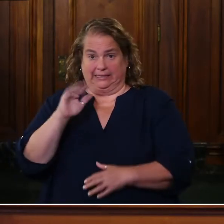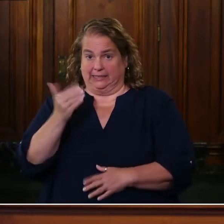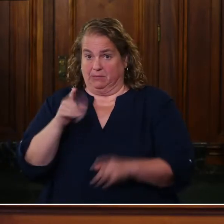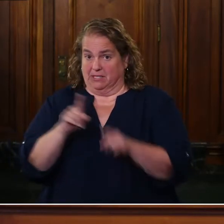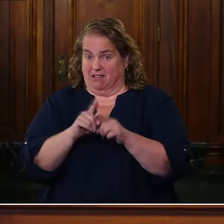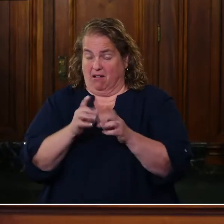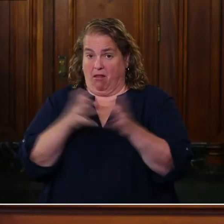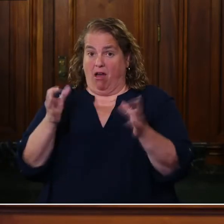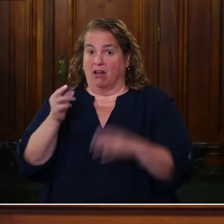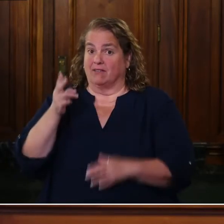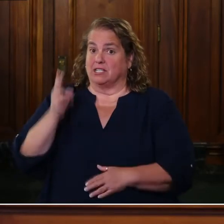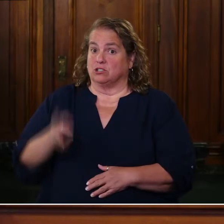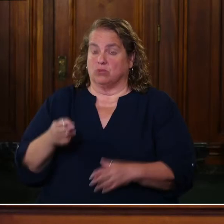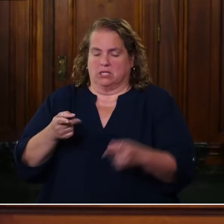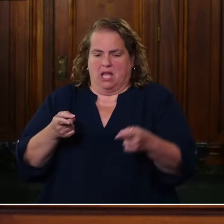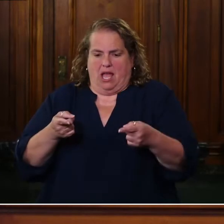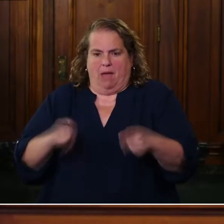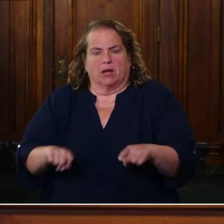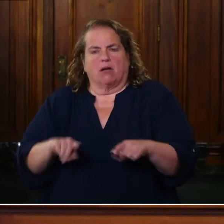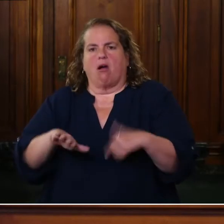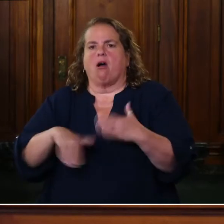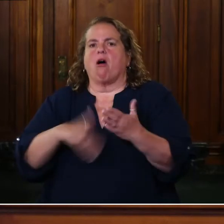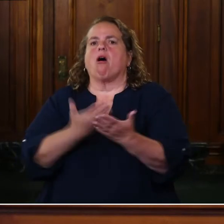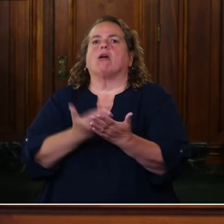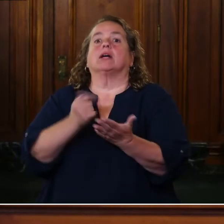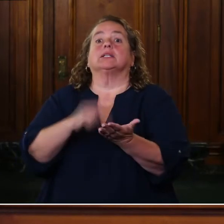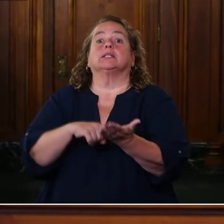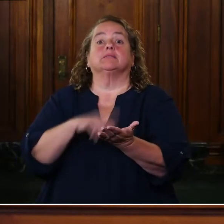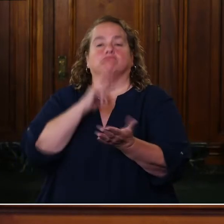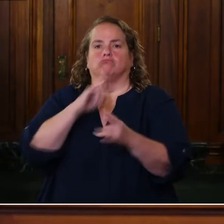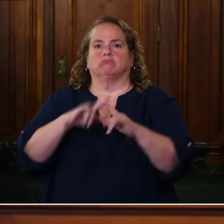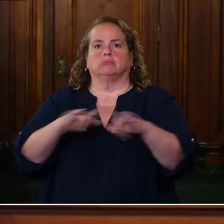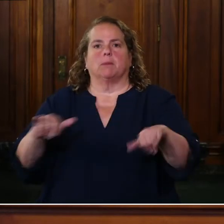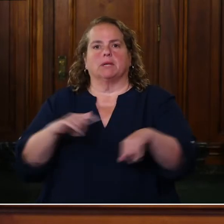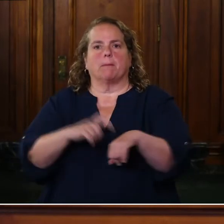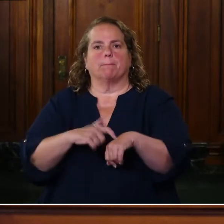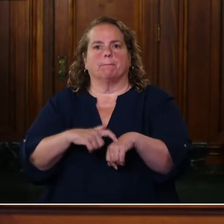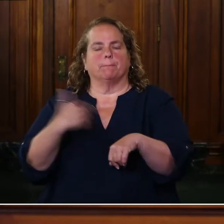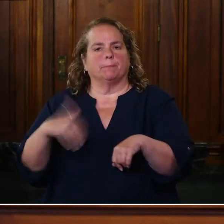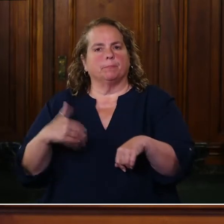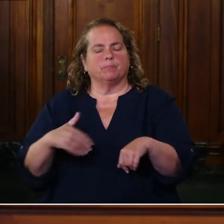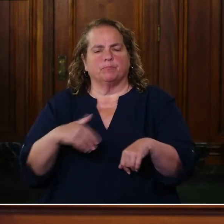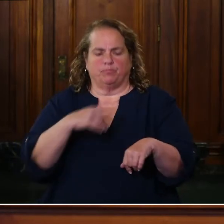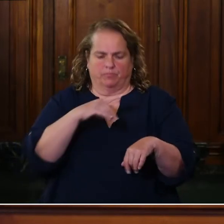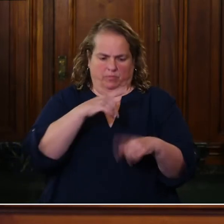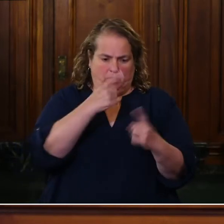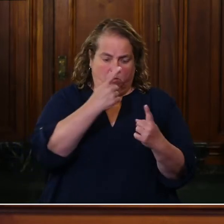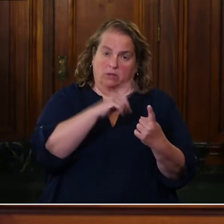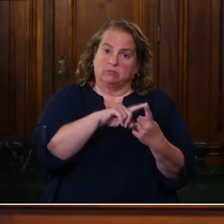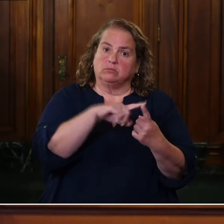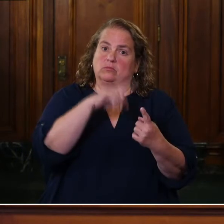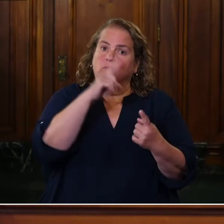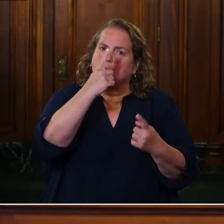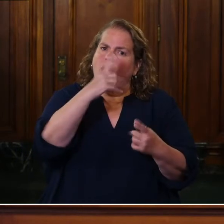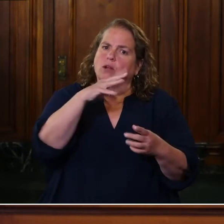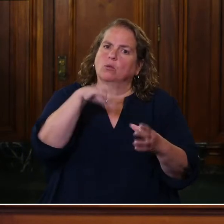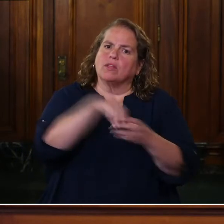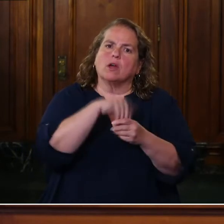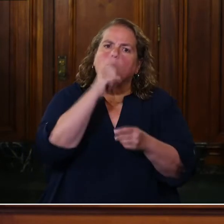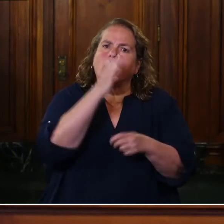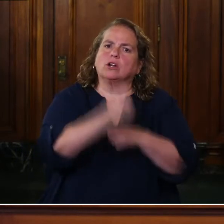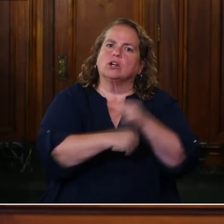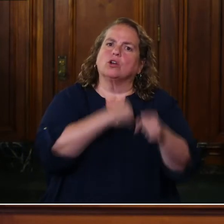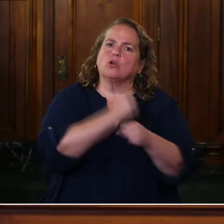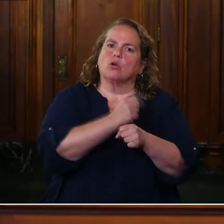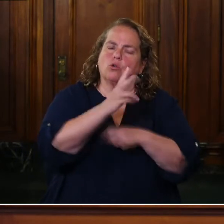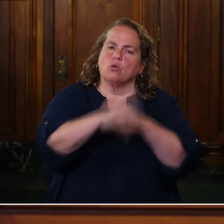history is all happening at the same time. We're in the midst of a one in every 100-year worldwide